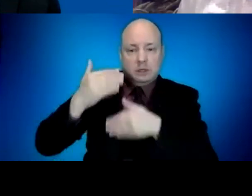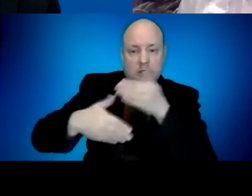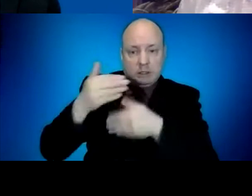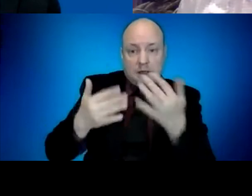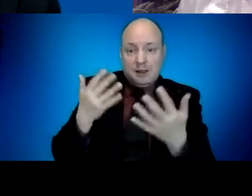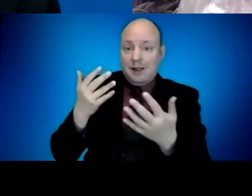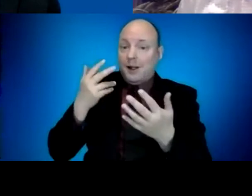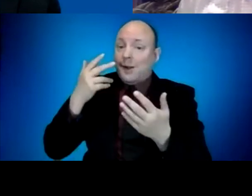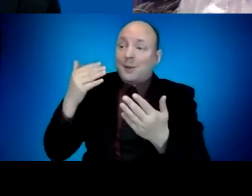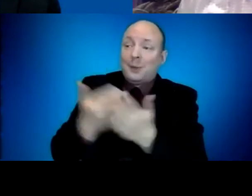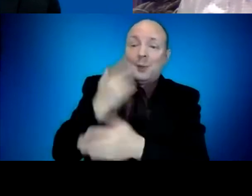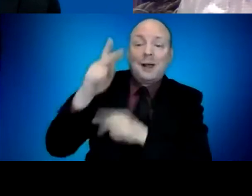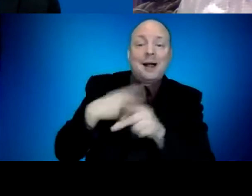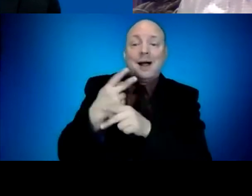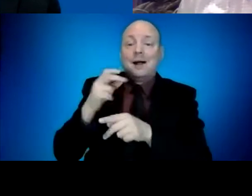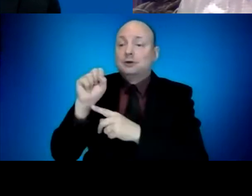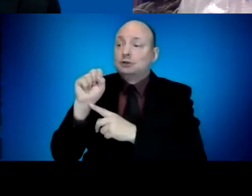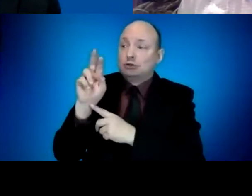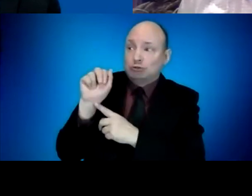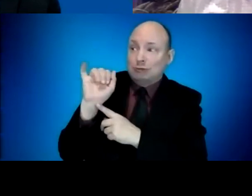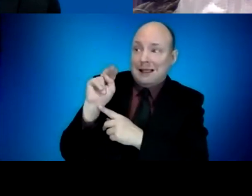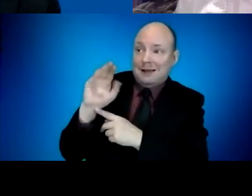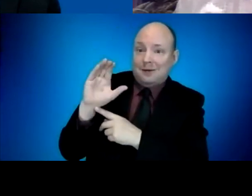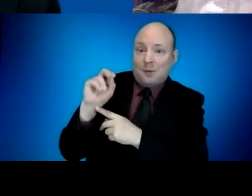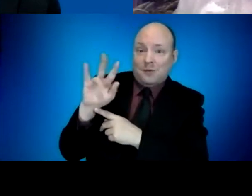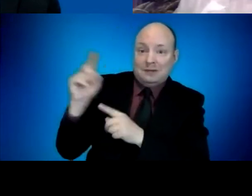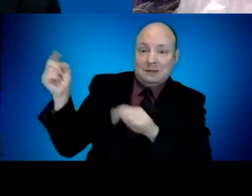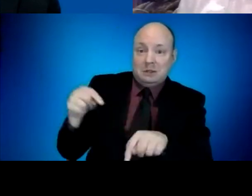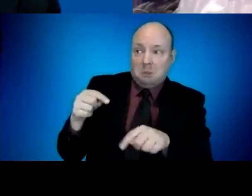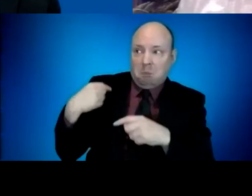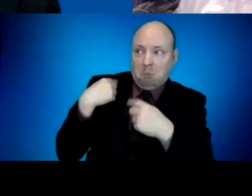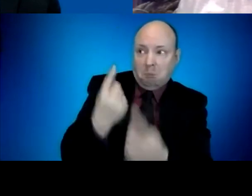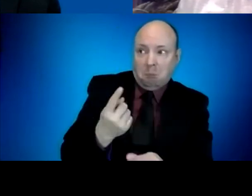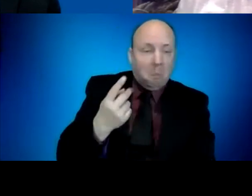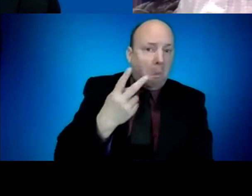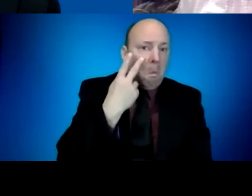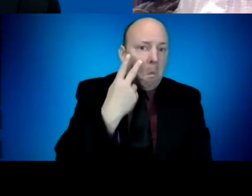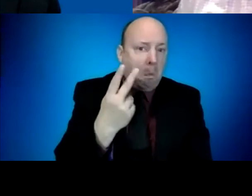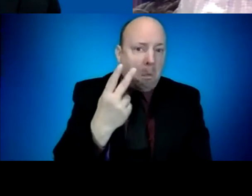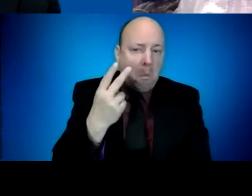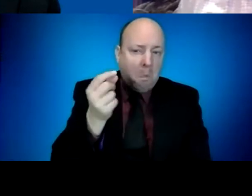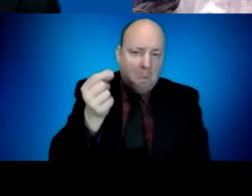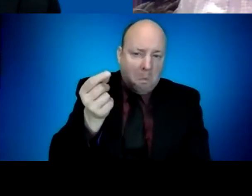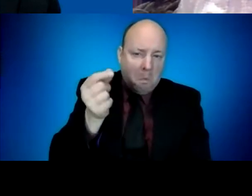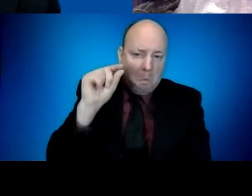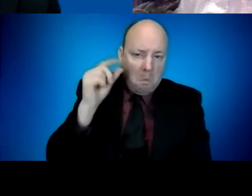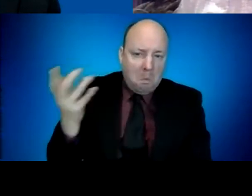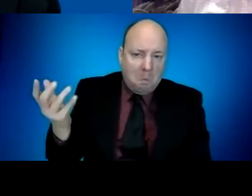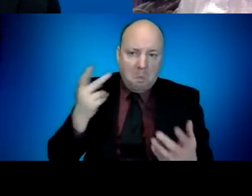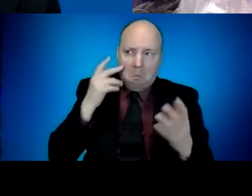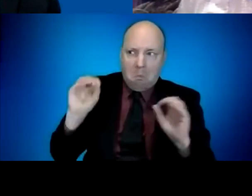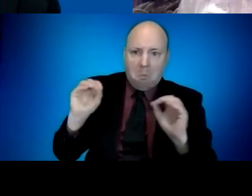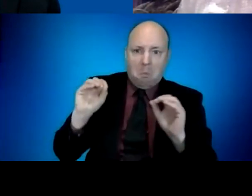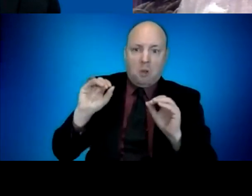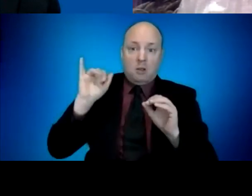in several other states and particularly in other countries across Europe, for example. So if we can continue to get vaccines out, continuing